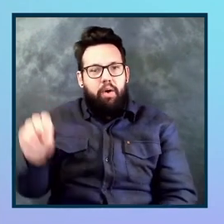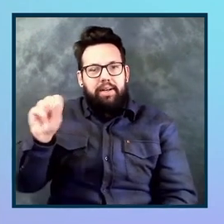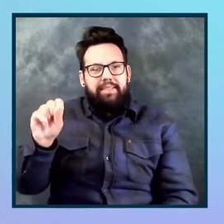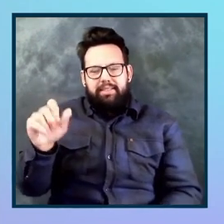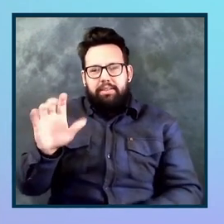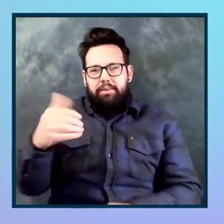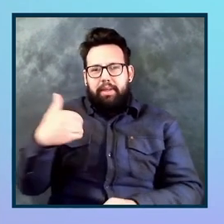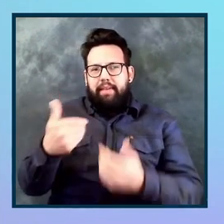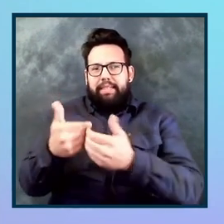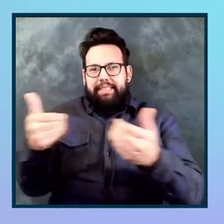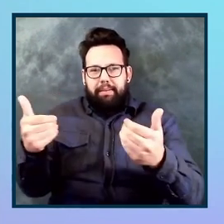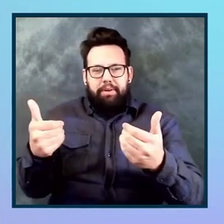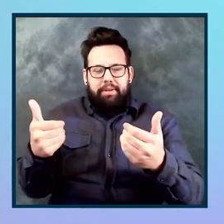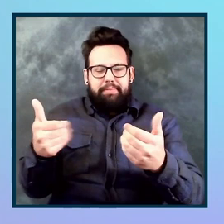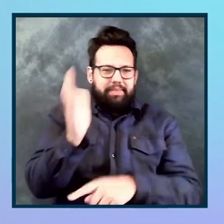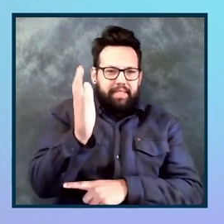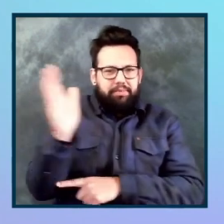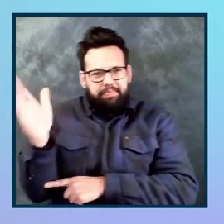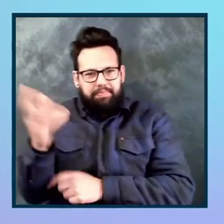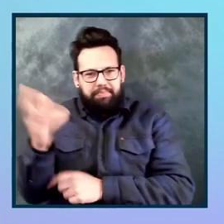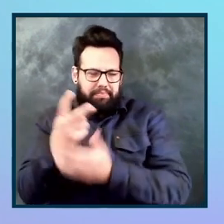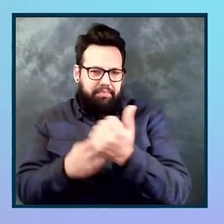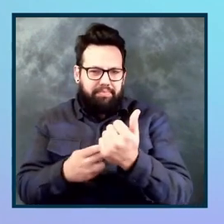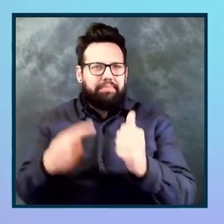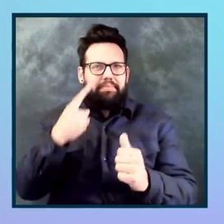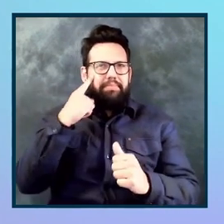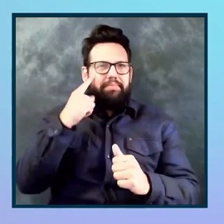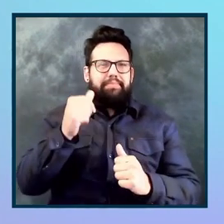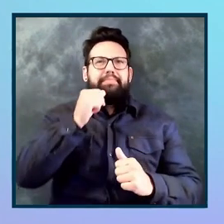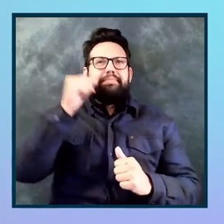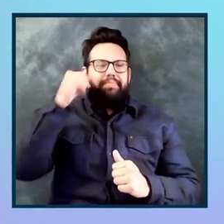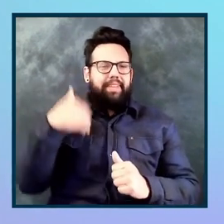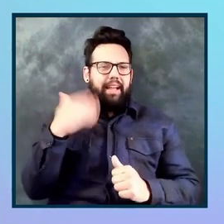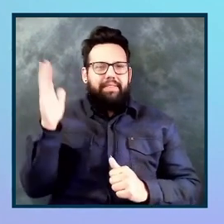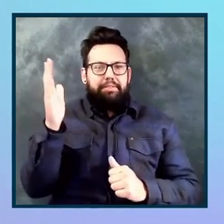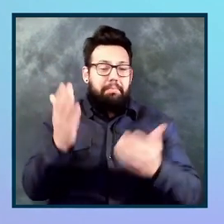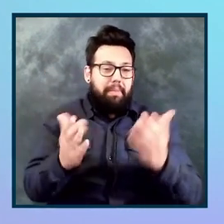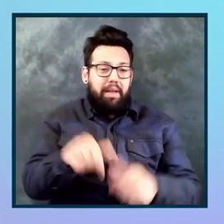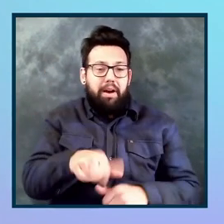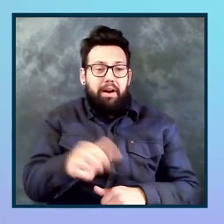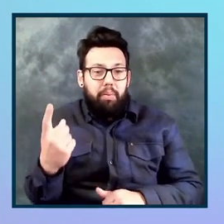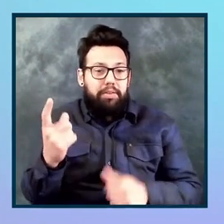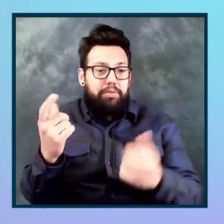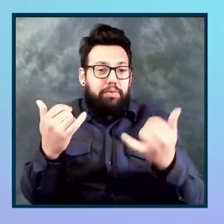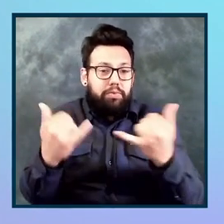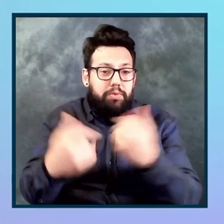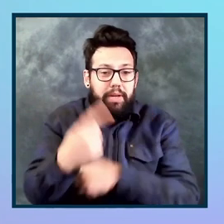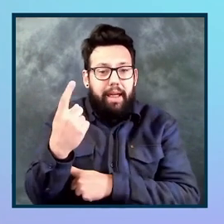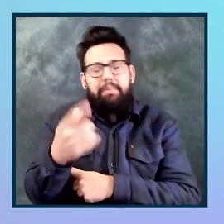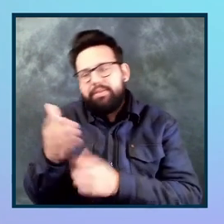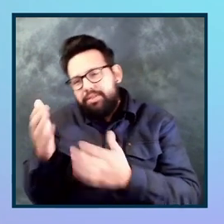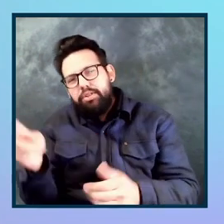Um, in Axe con some of them, I think there was one yesterday. I don't know if we have another one today, but look at the agenda